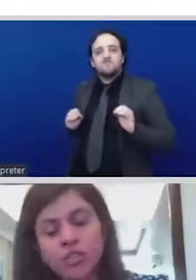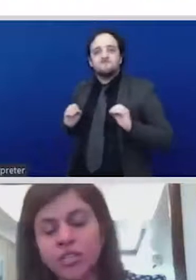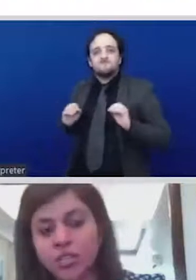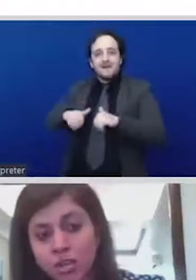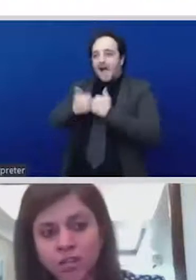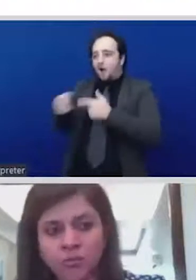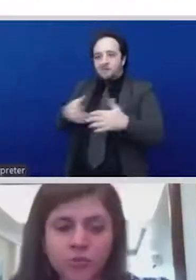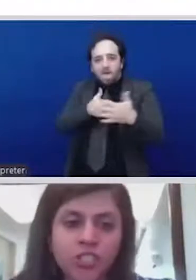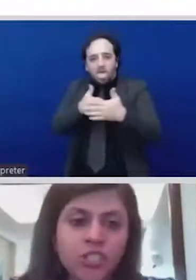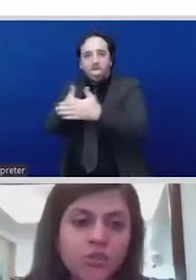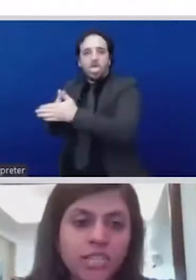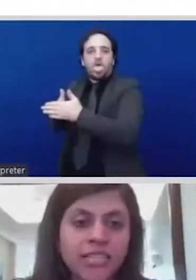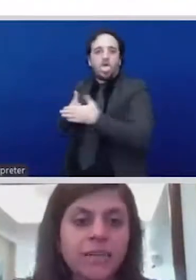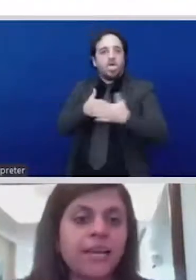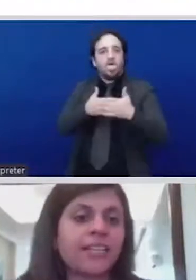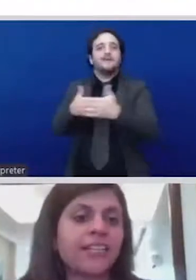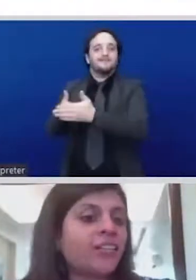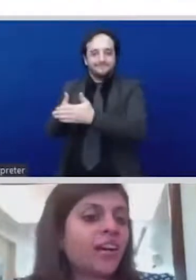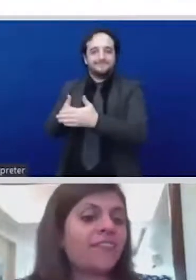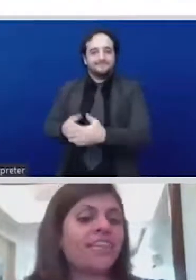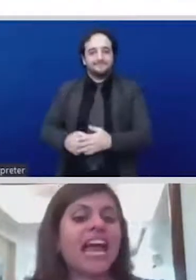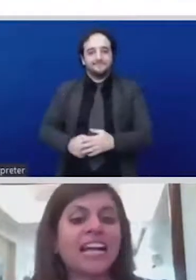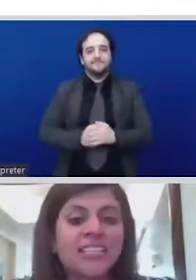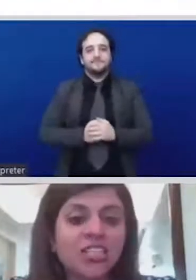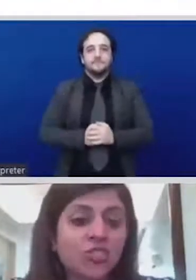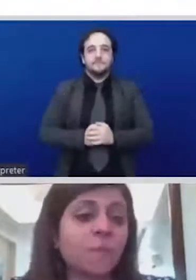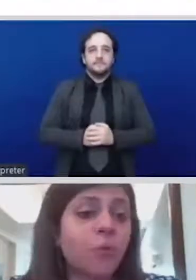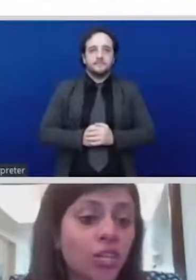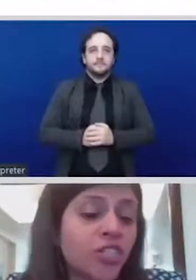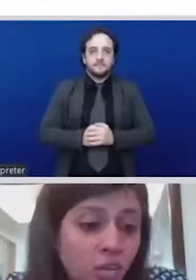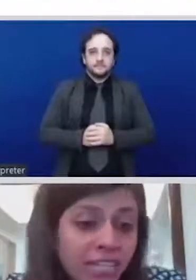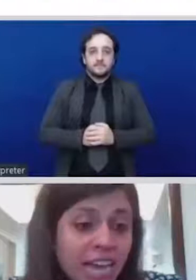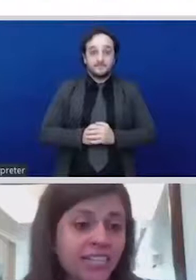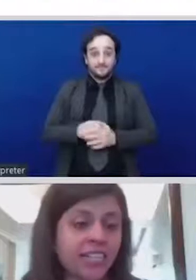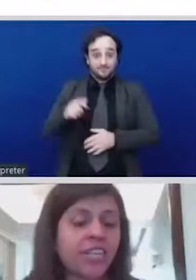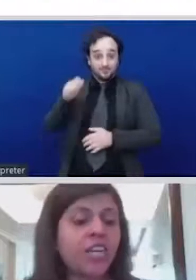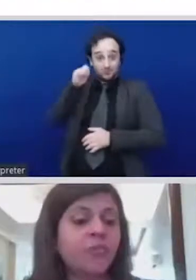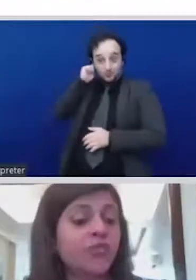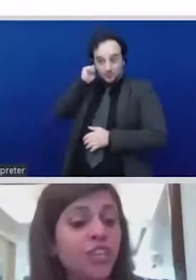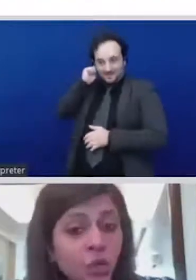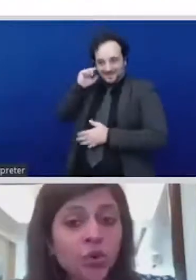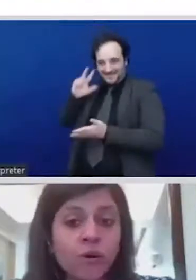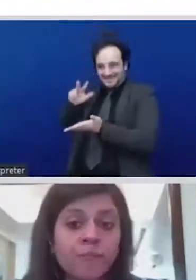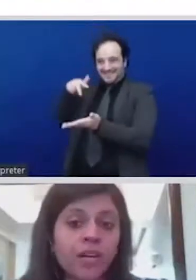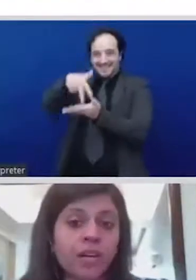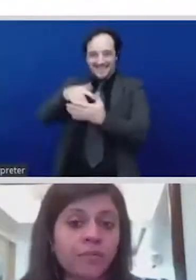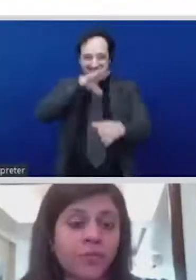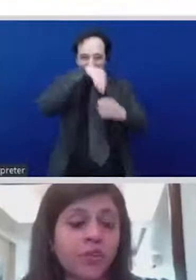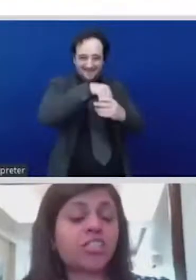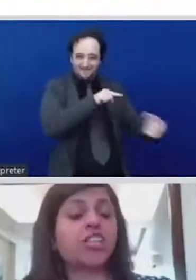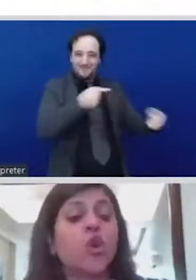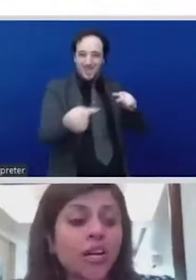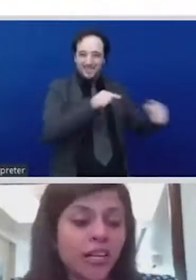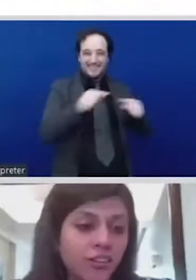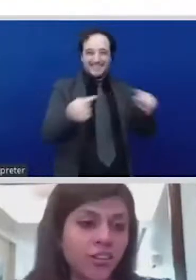during the lockdown which was introduced that they meant that they did not have any access to support and solidarity which we know works